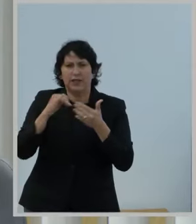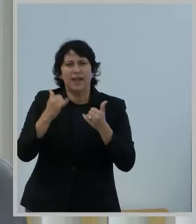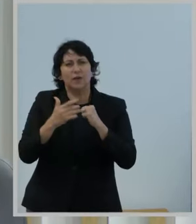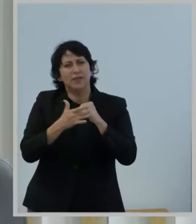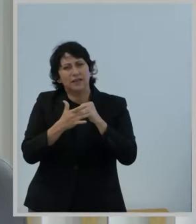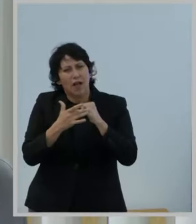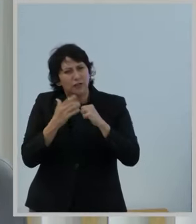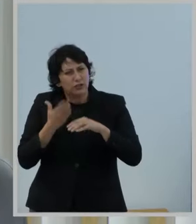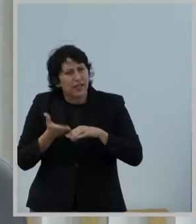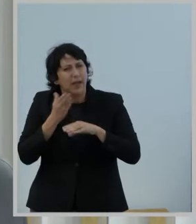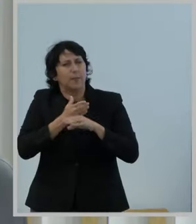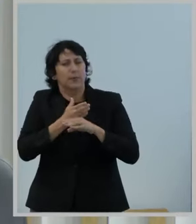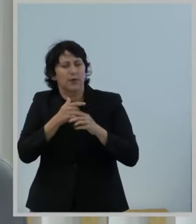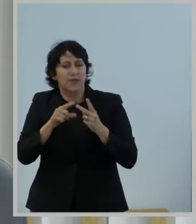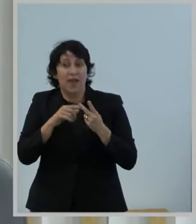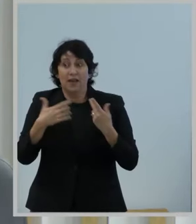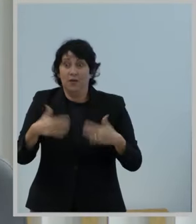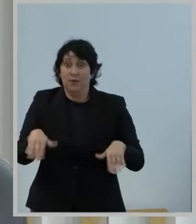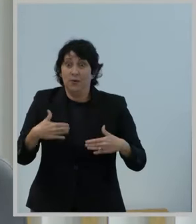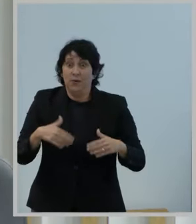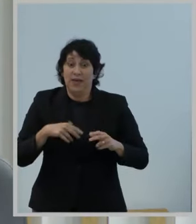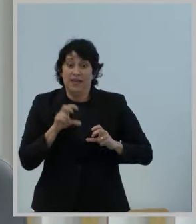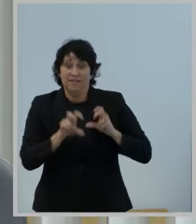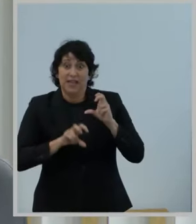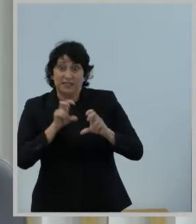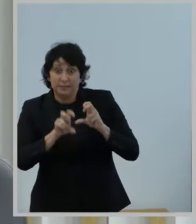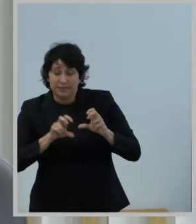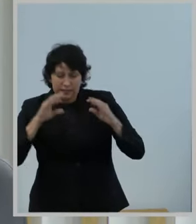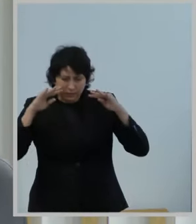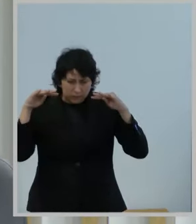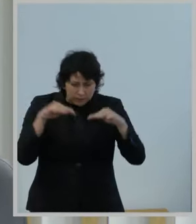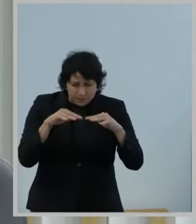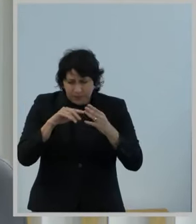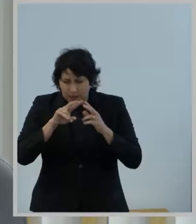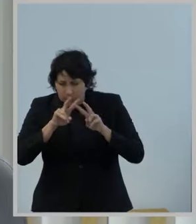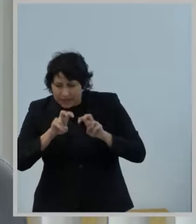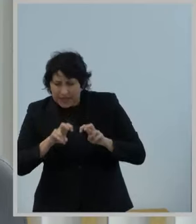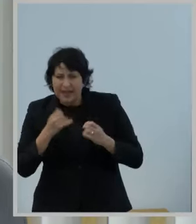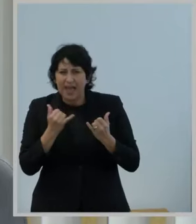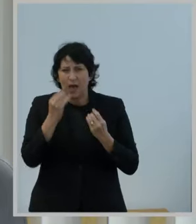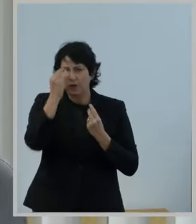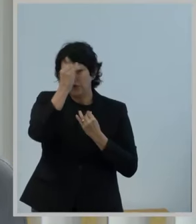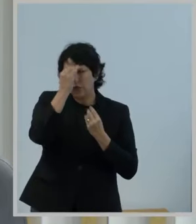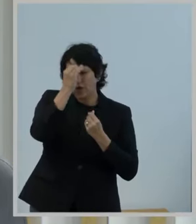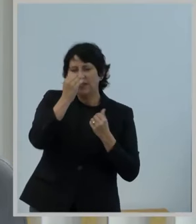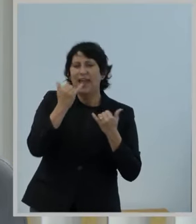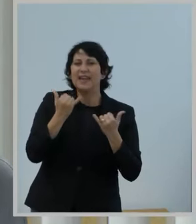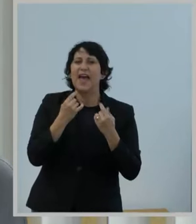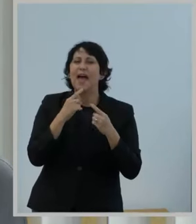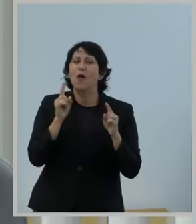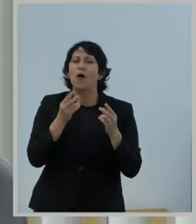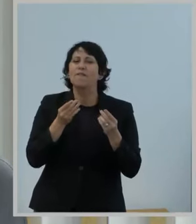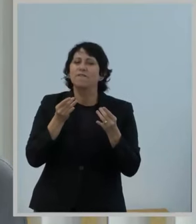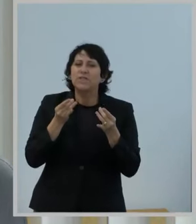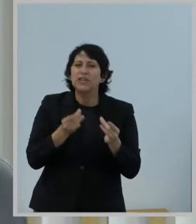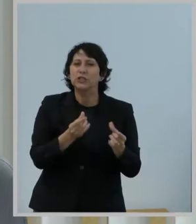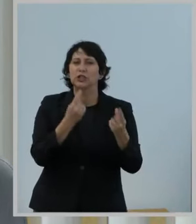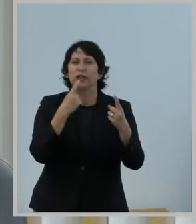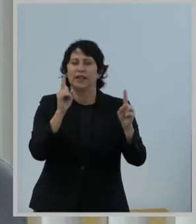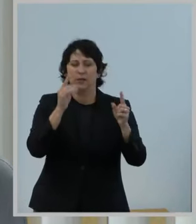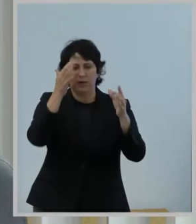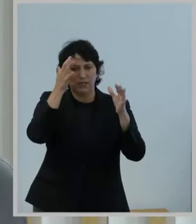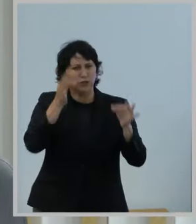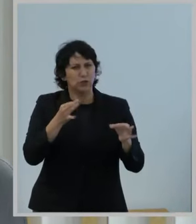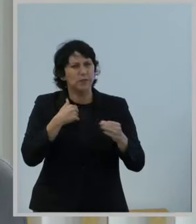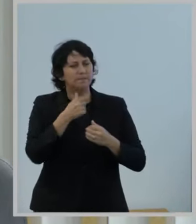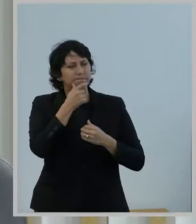technology, and unprecedented investment, we have the opportunity to thoughtfully and efficiently determine the best ways that